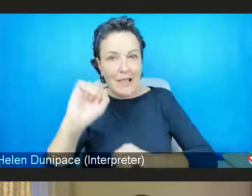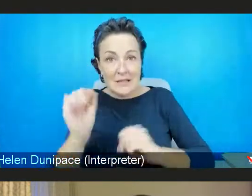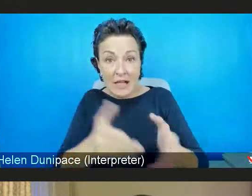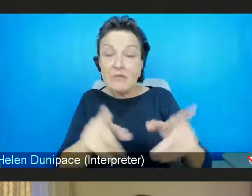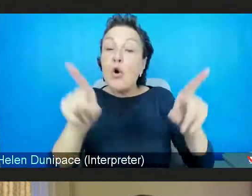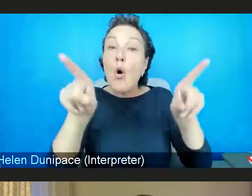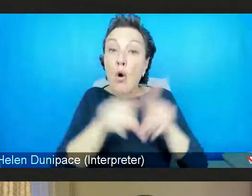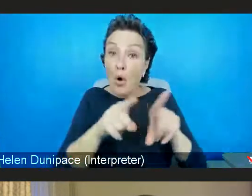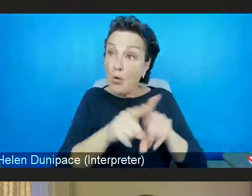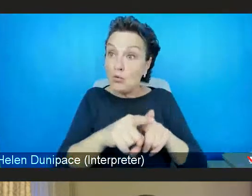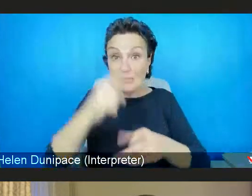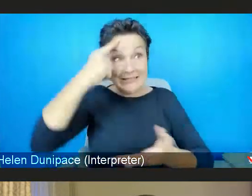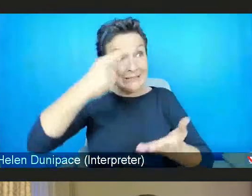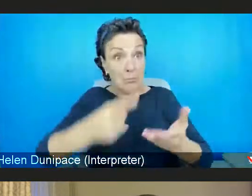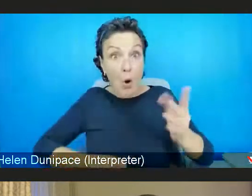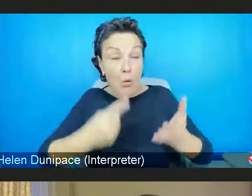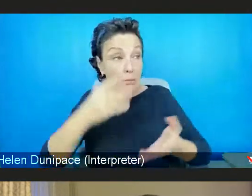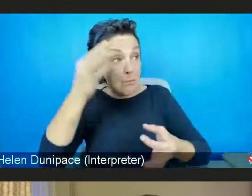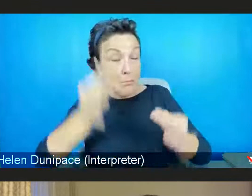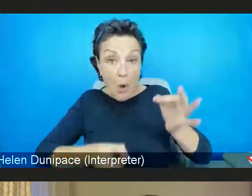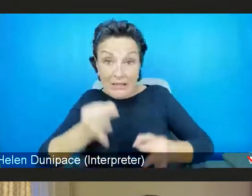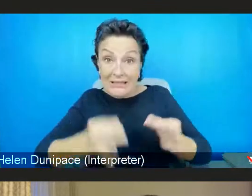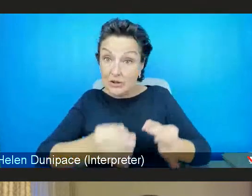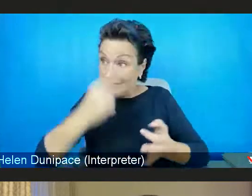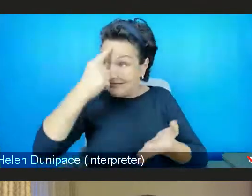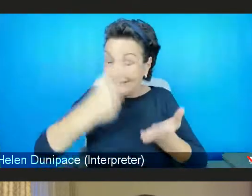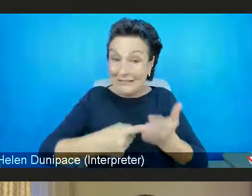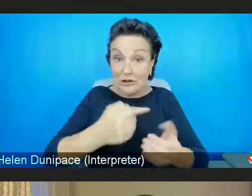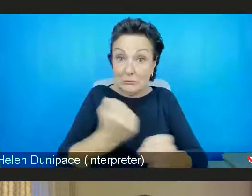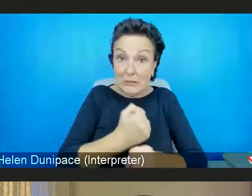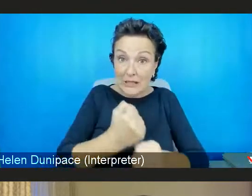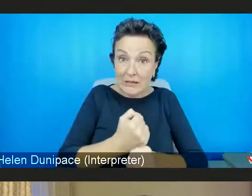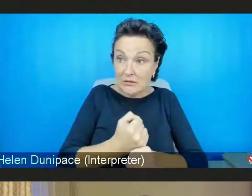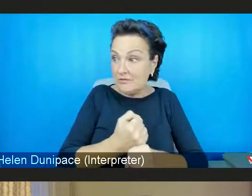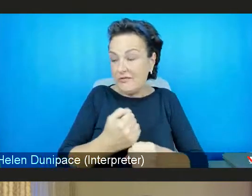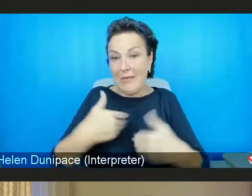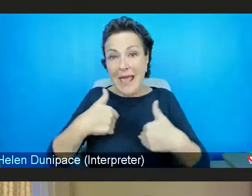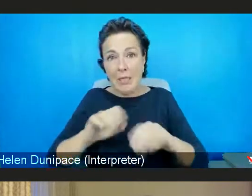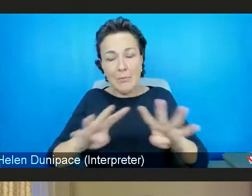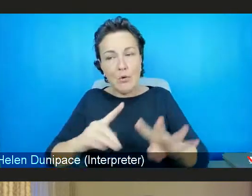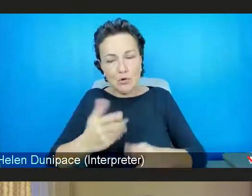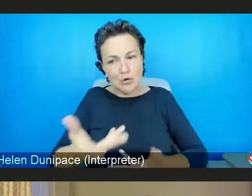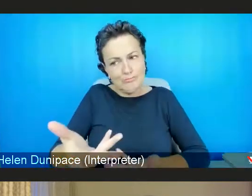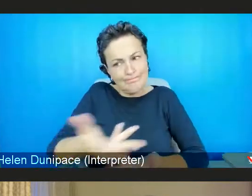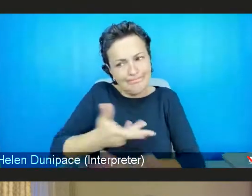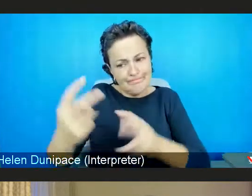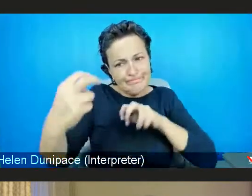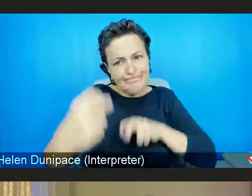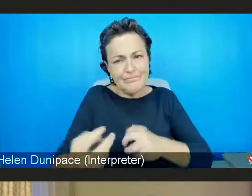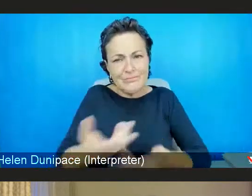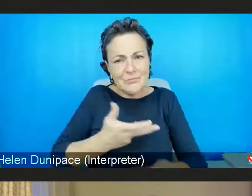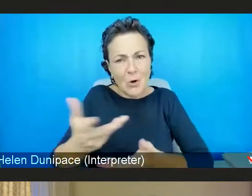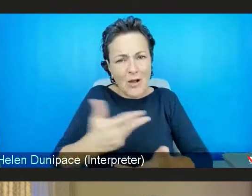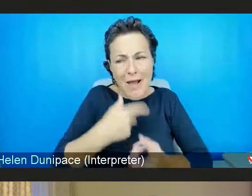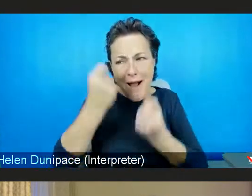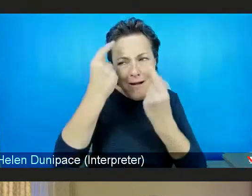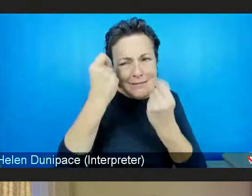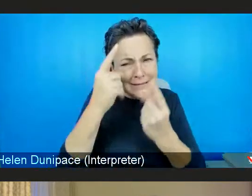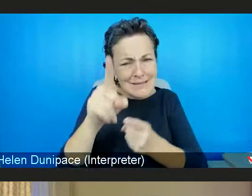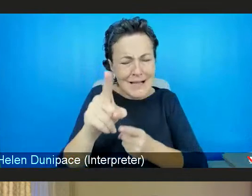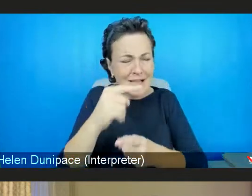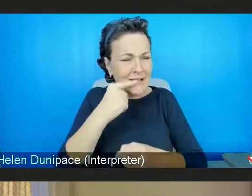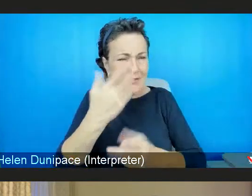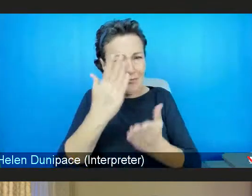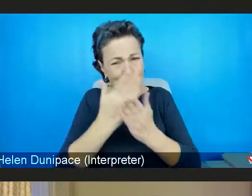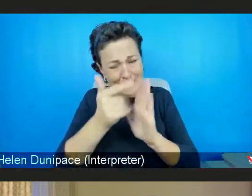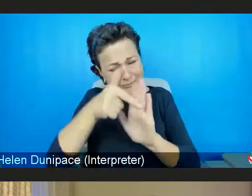help them to understand our priorities and our needs. Really tactical, deep-rooted structural inequalities that have